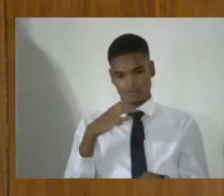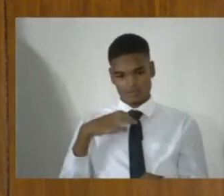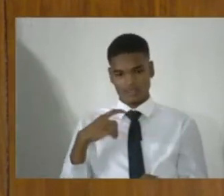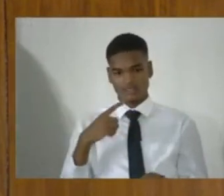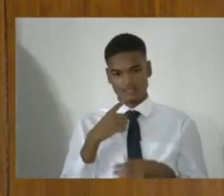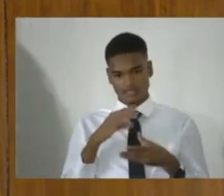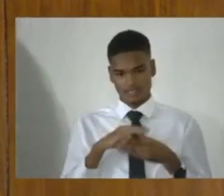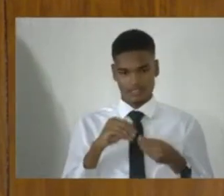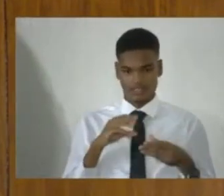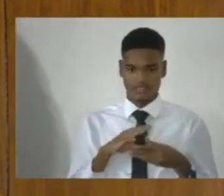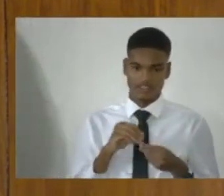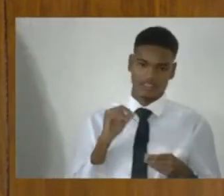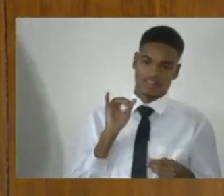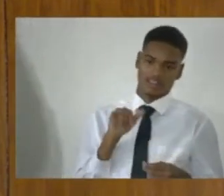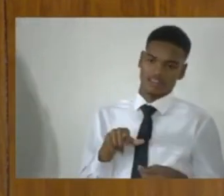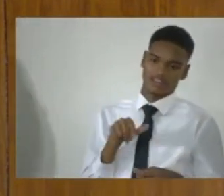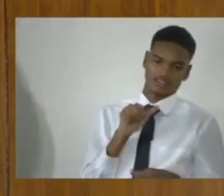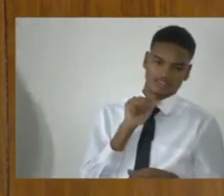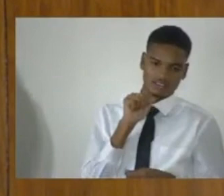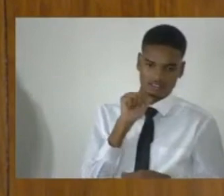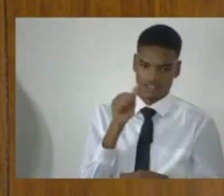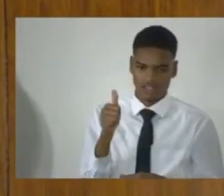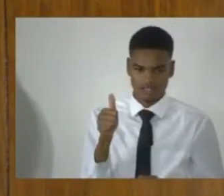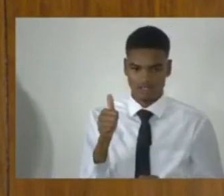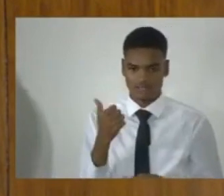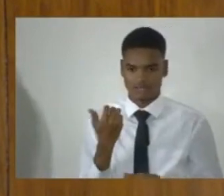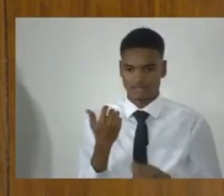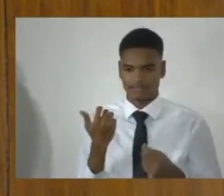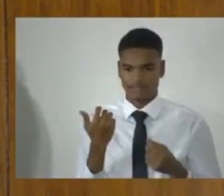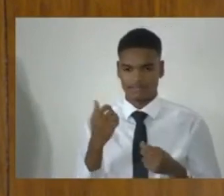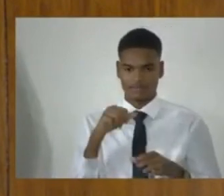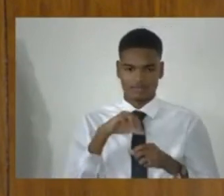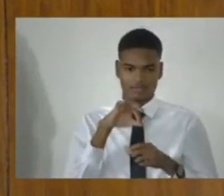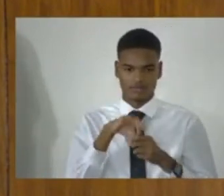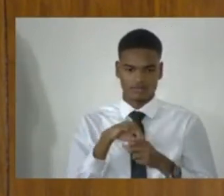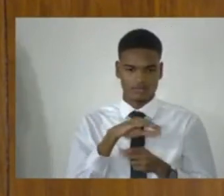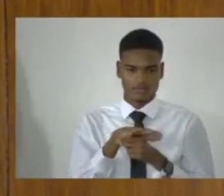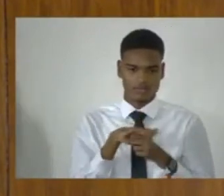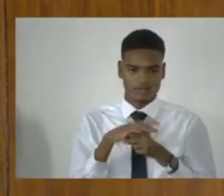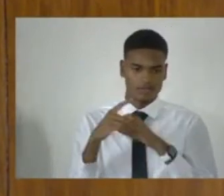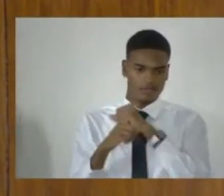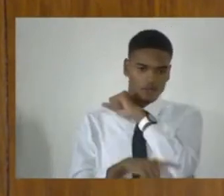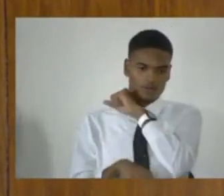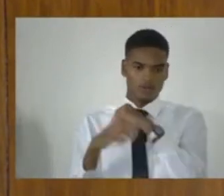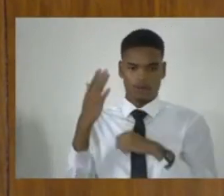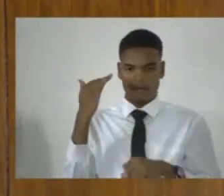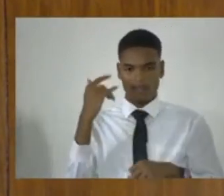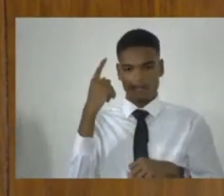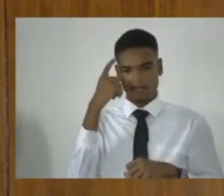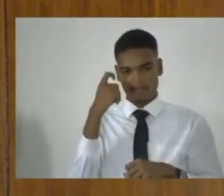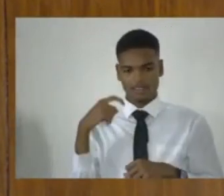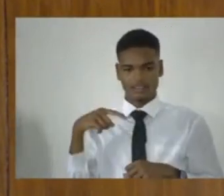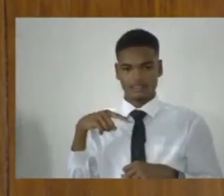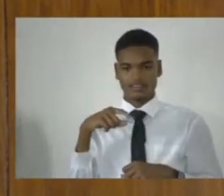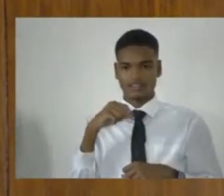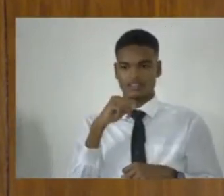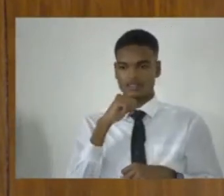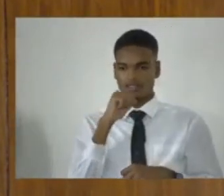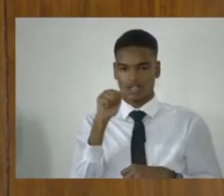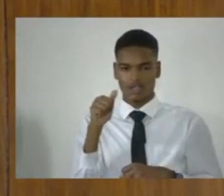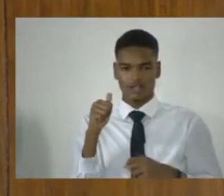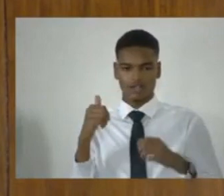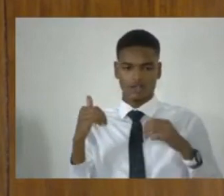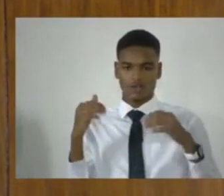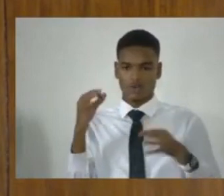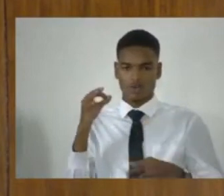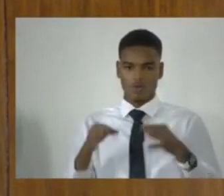an unconstitutional punishment, because it took away the discretion of the court to do justice